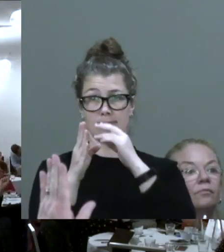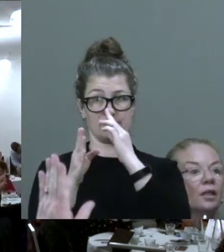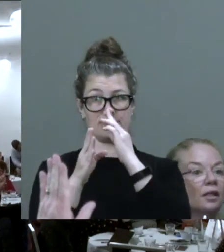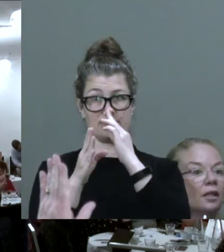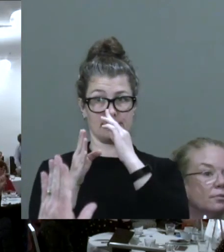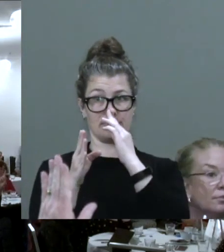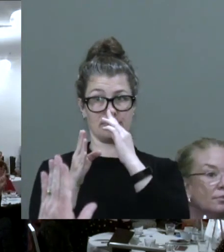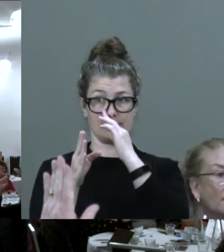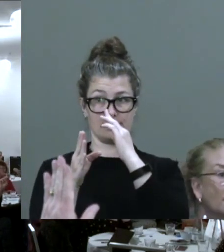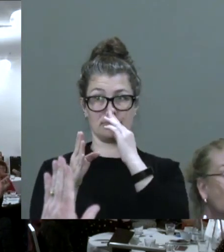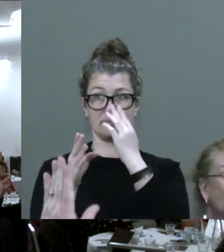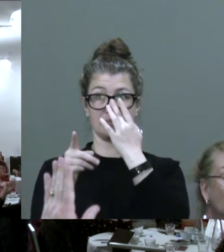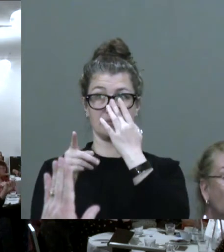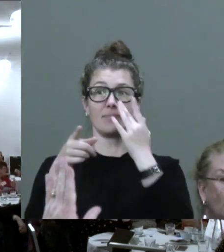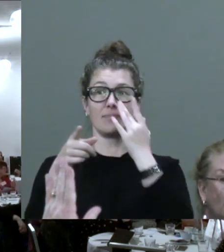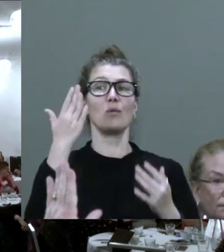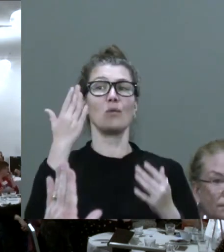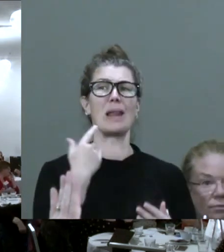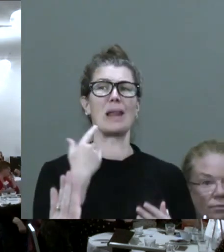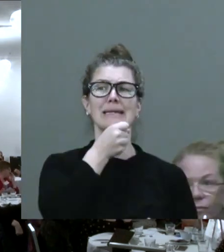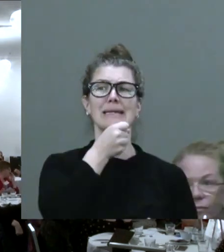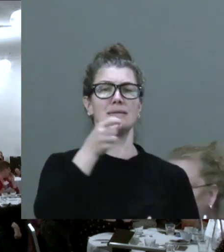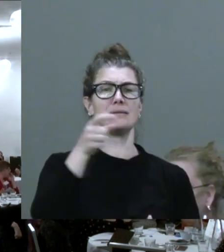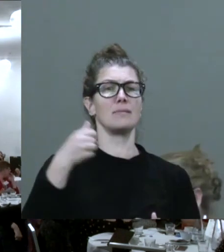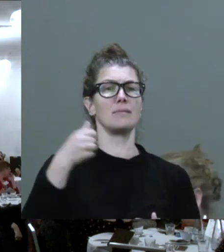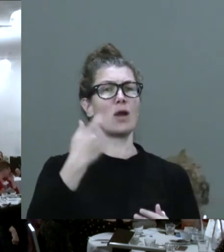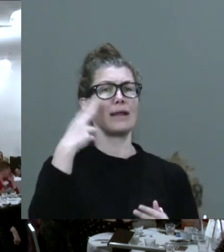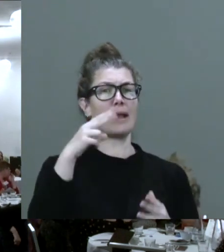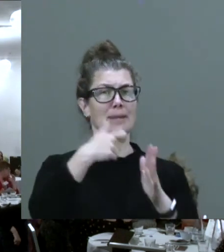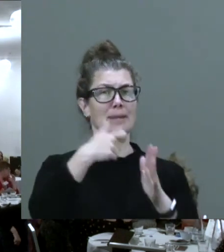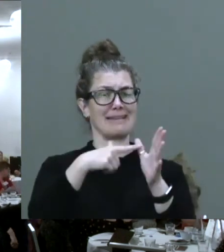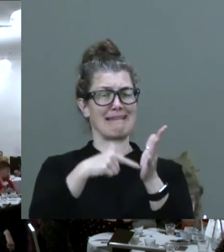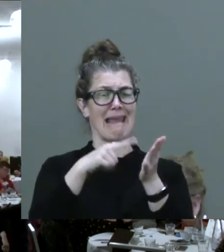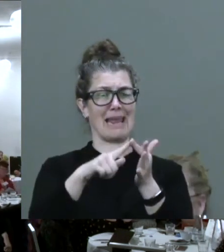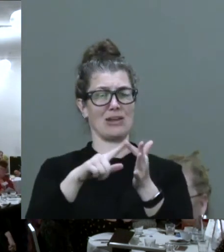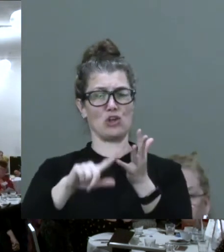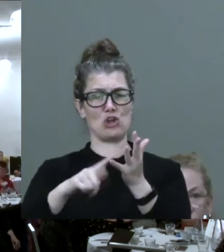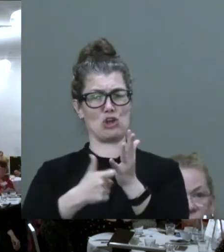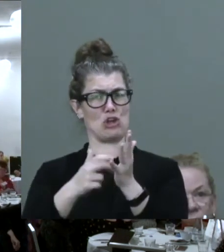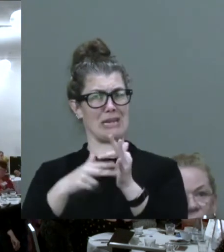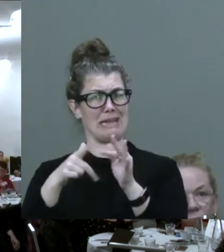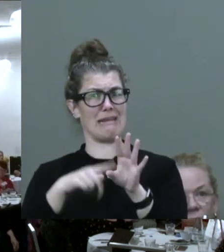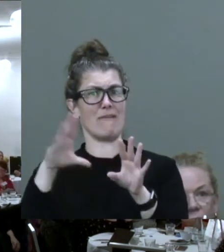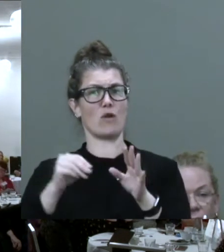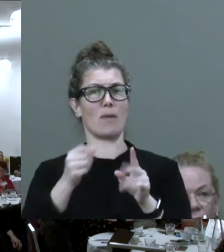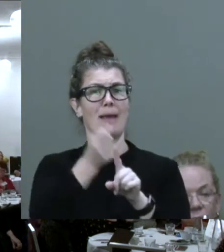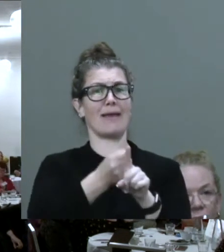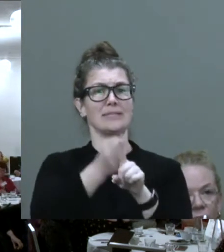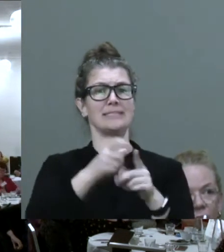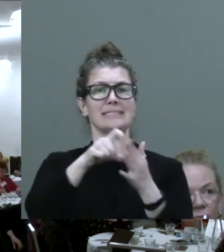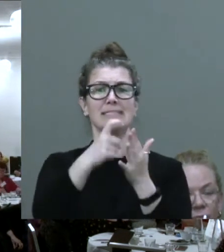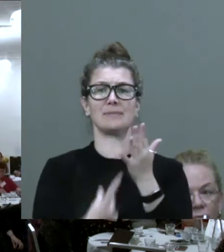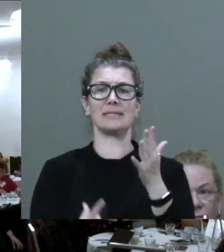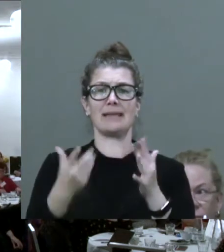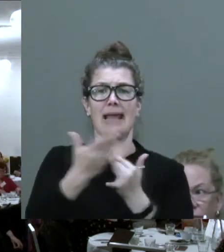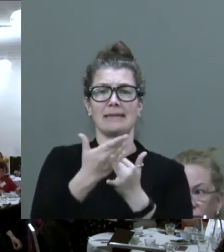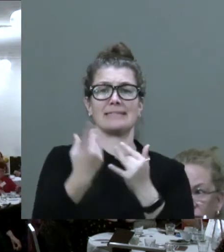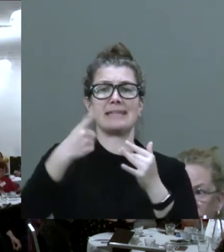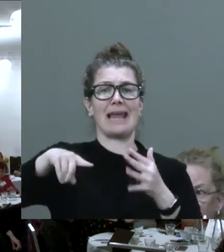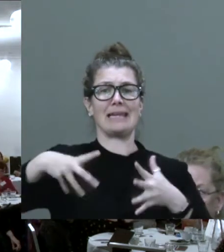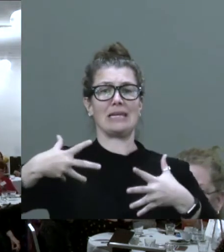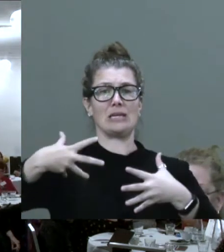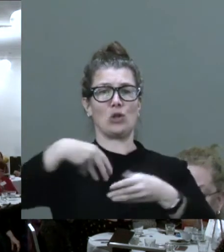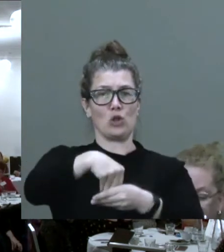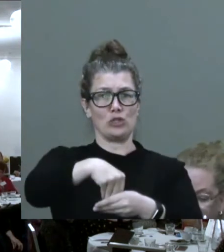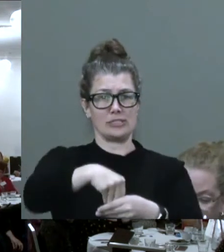I think I've got the mic. My name is Kate Erne from Advocacy for Disability Access and Inclusion. And